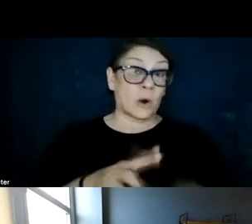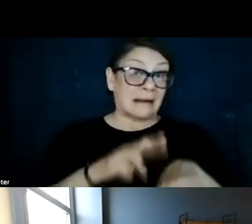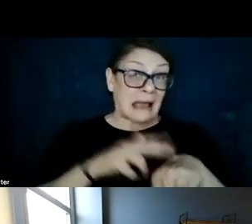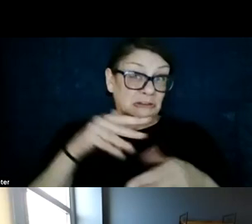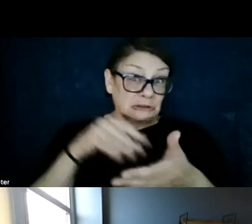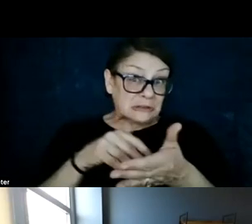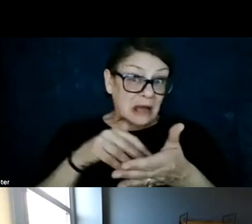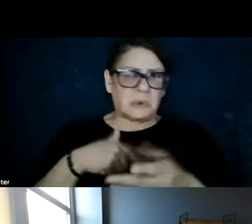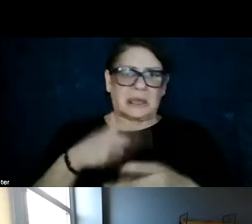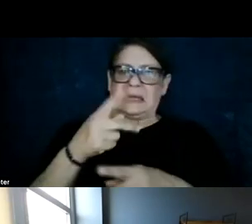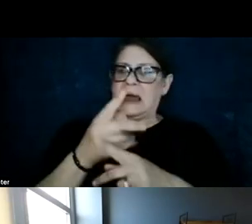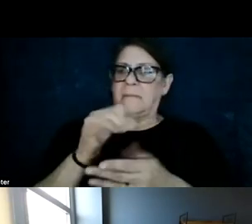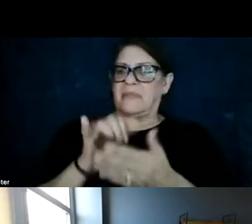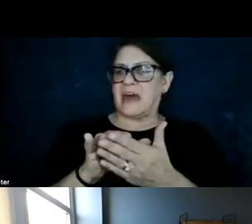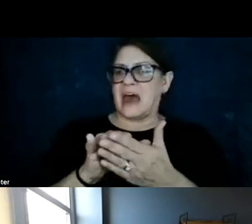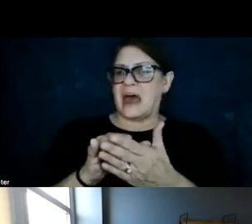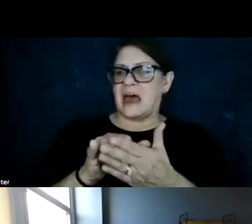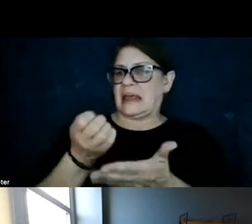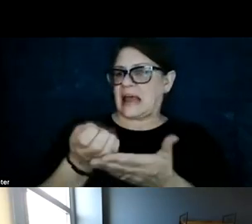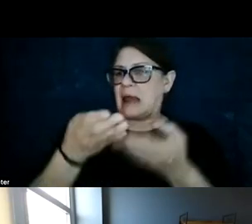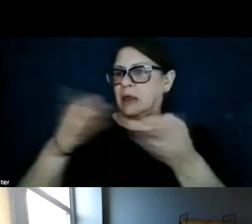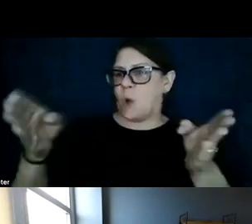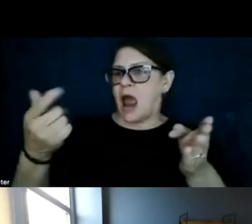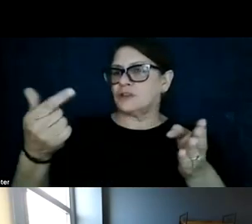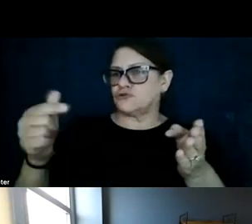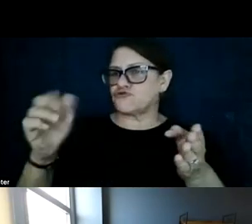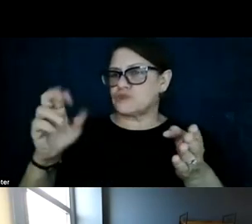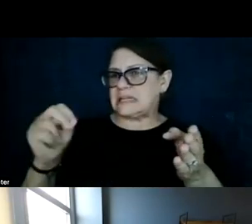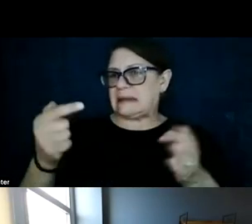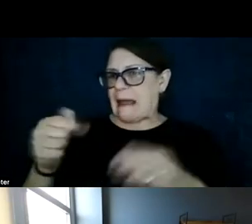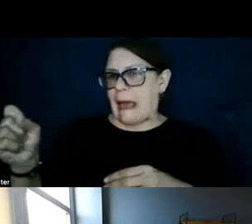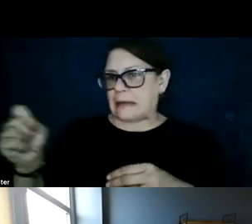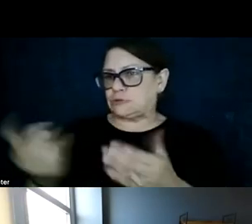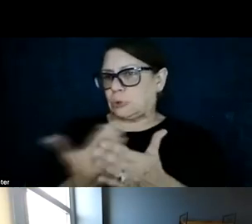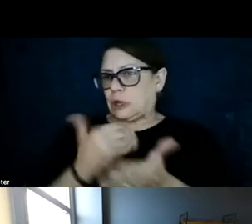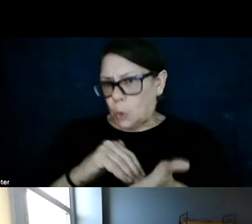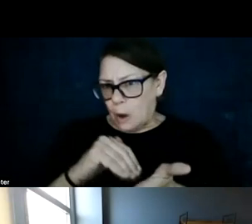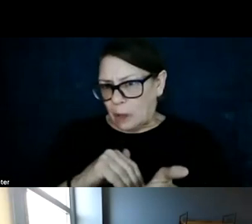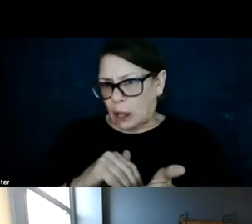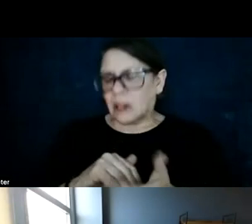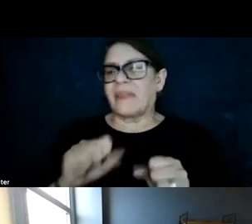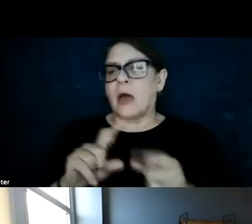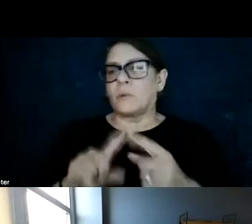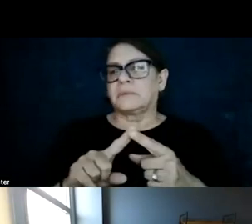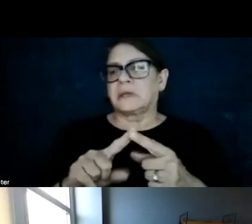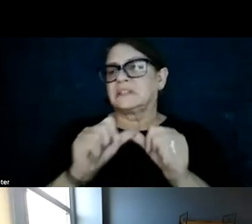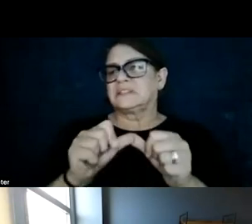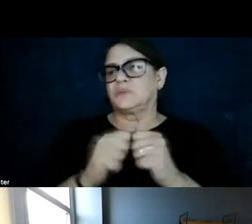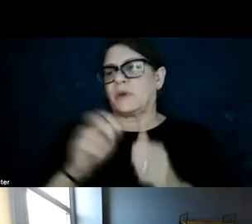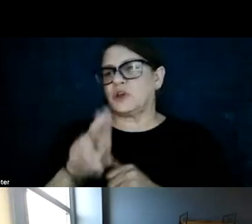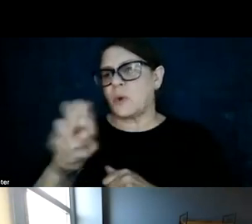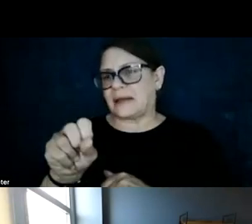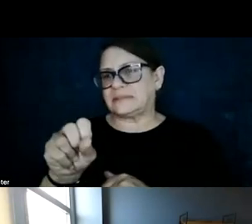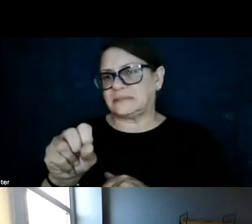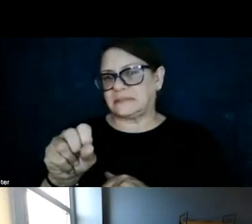we kept with that economy-wide greenhouse gas goal in a way that is consistent with the U.S. L